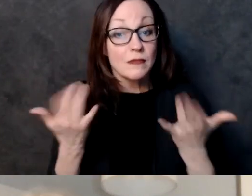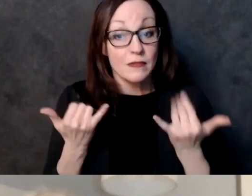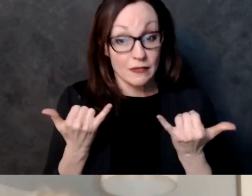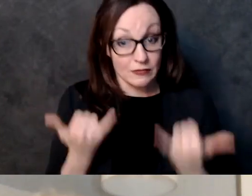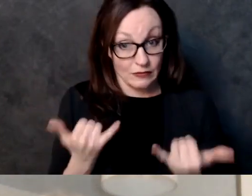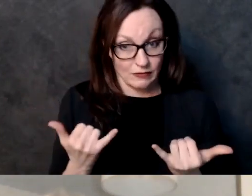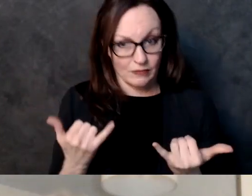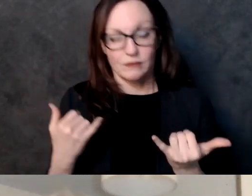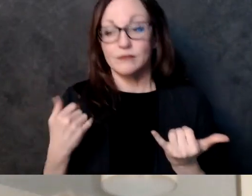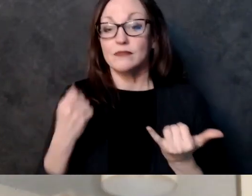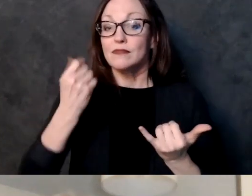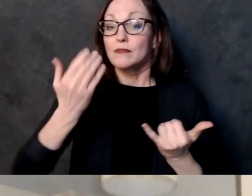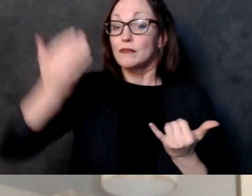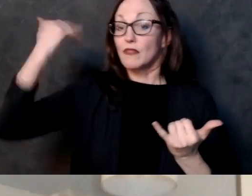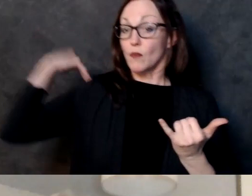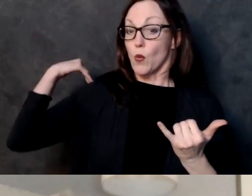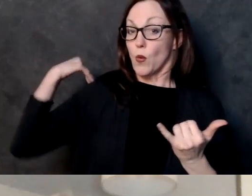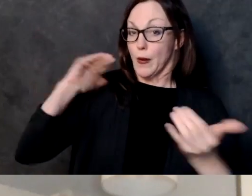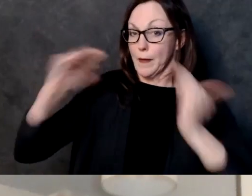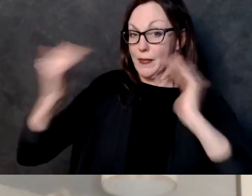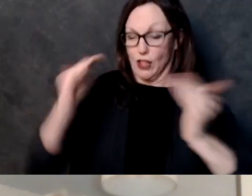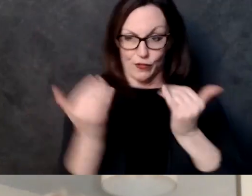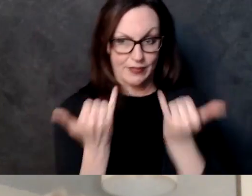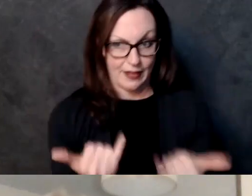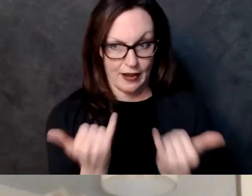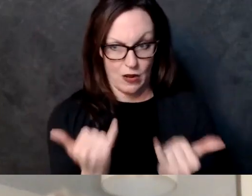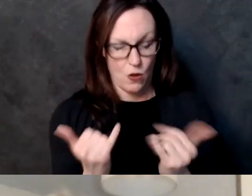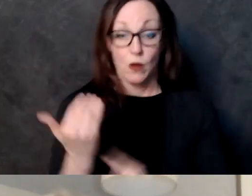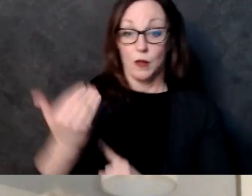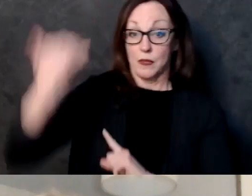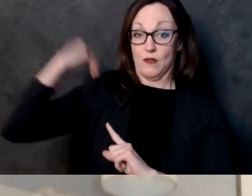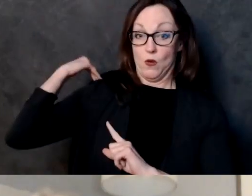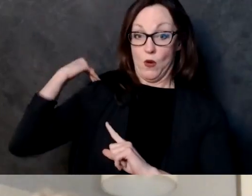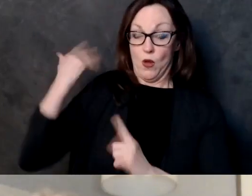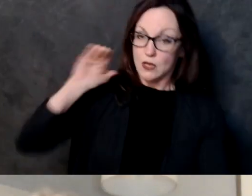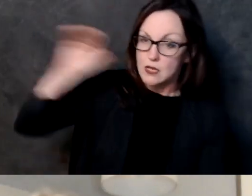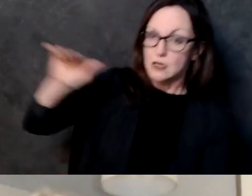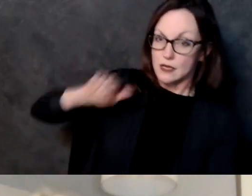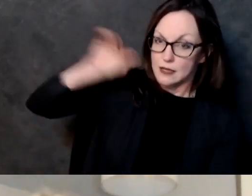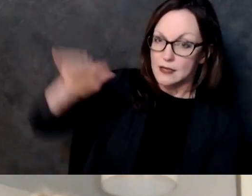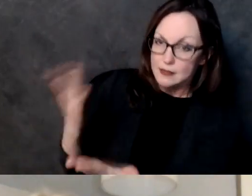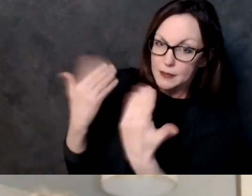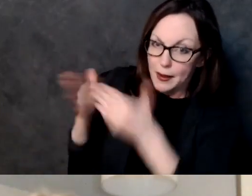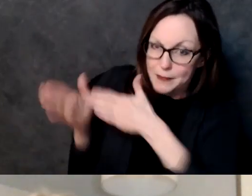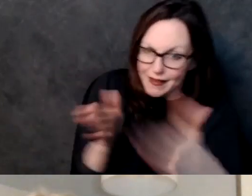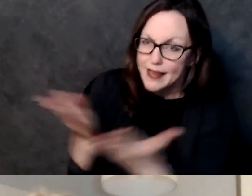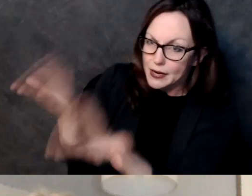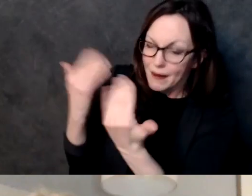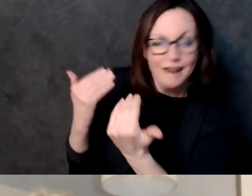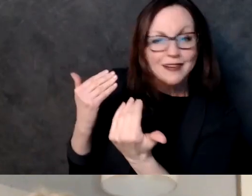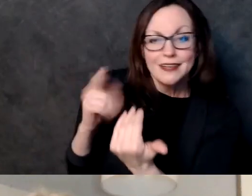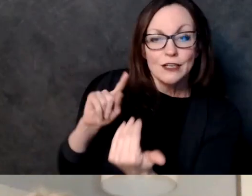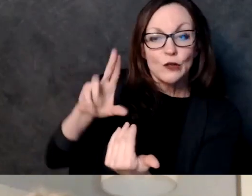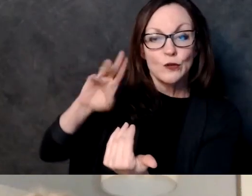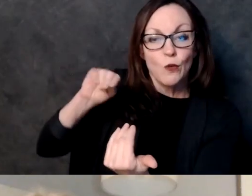they're um they're we're hoping to get uh uh changed and fixed um and so things get more